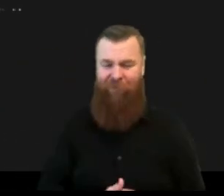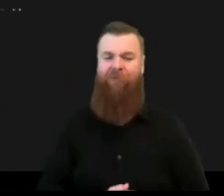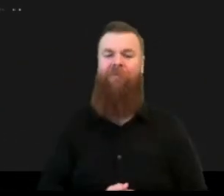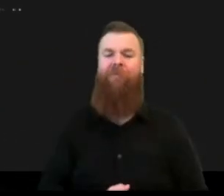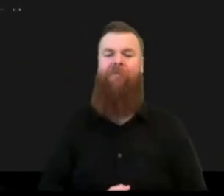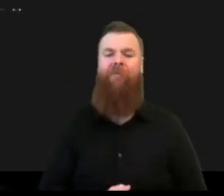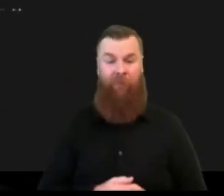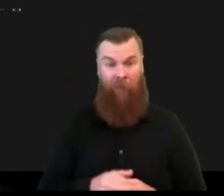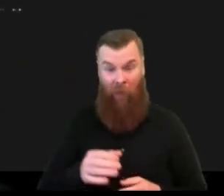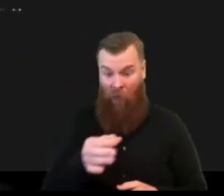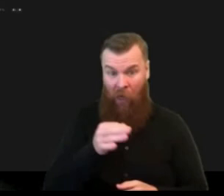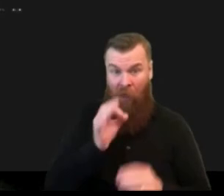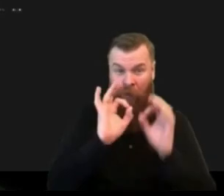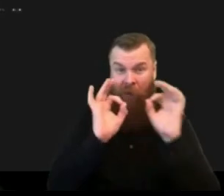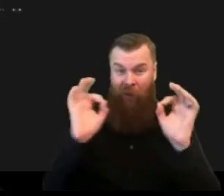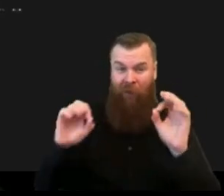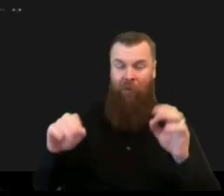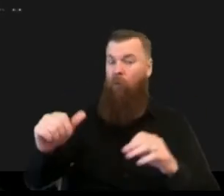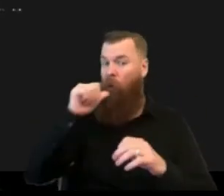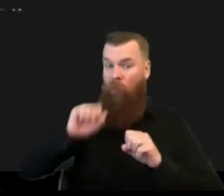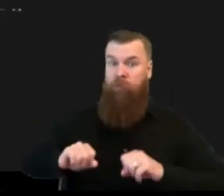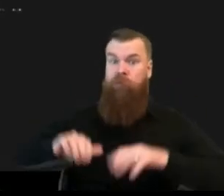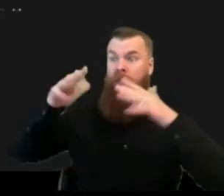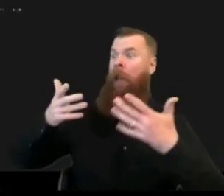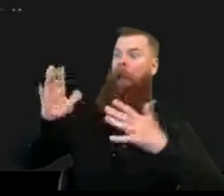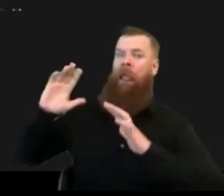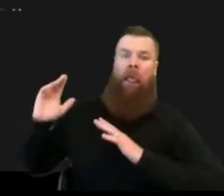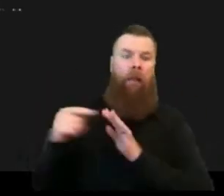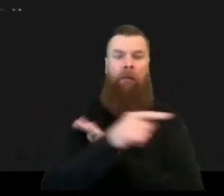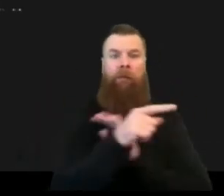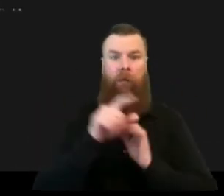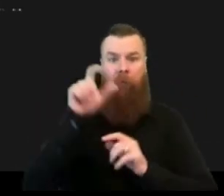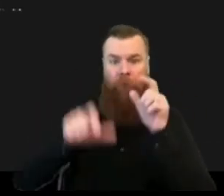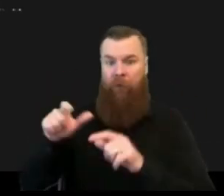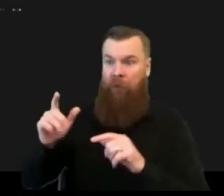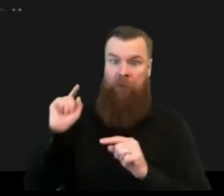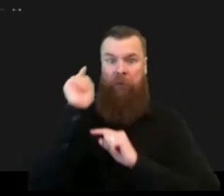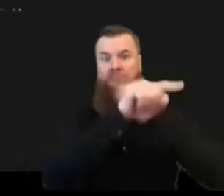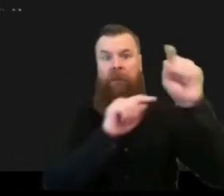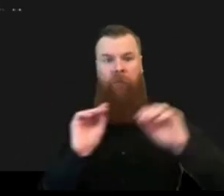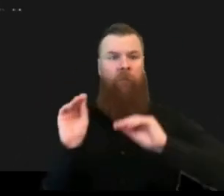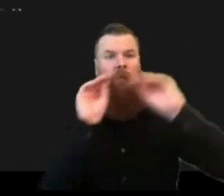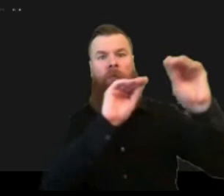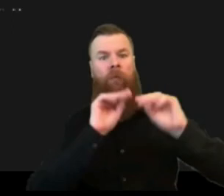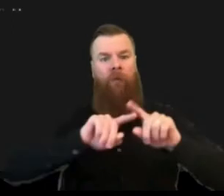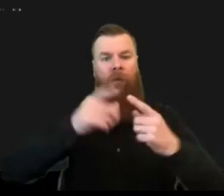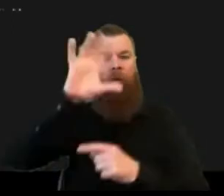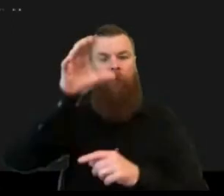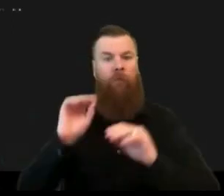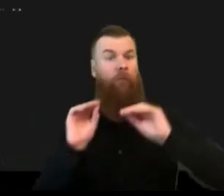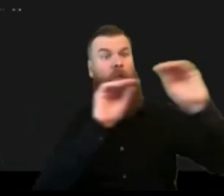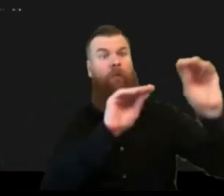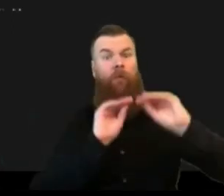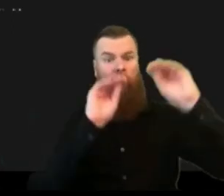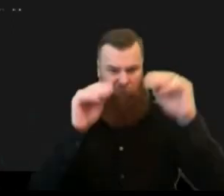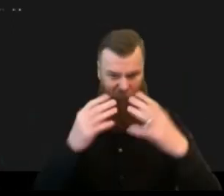is is an important overall trend that shapes the way we respond to emergencies in the region um there's a bunch of